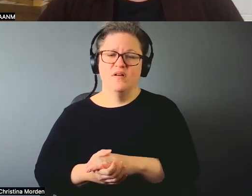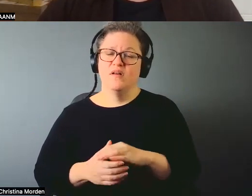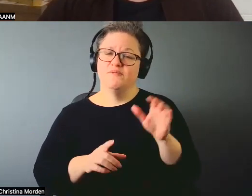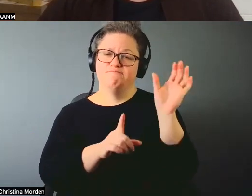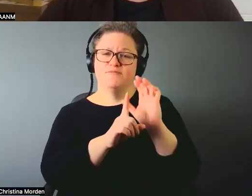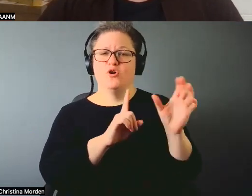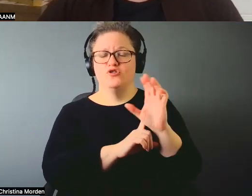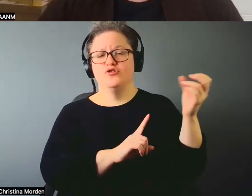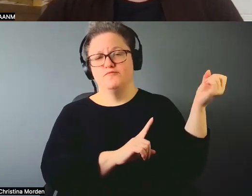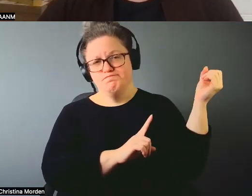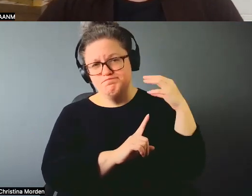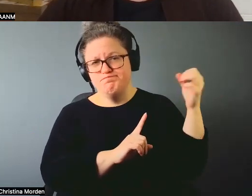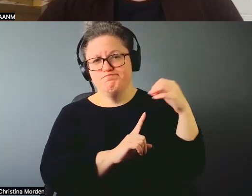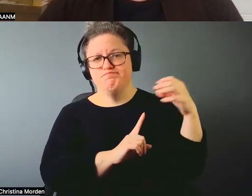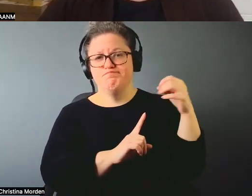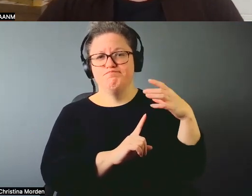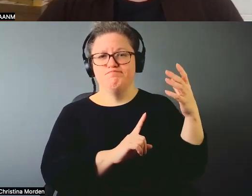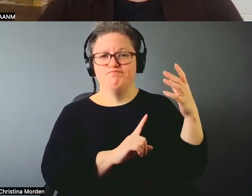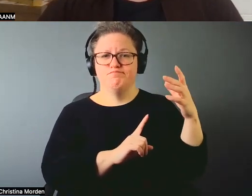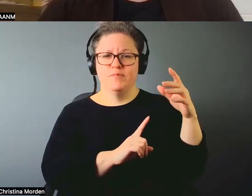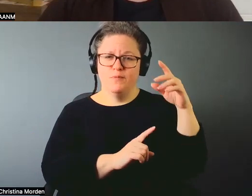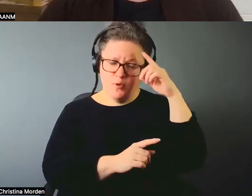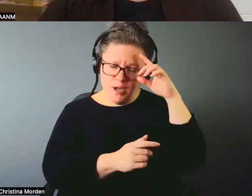and brainwashed in, in, you